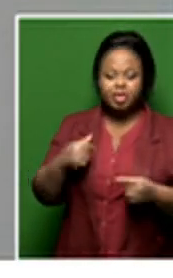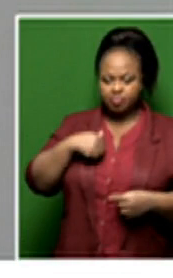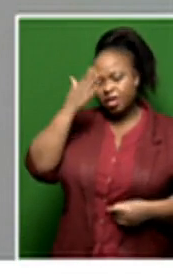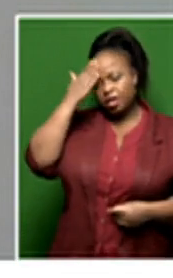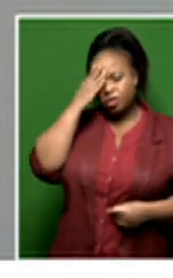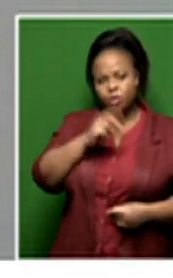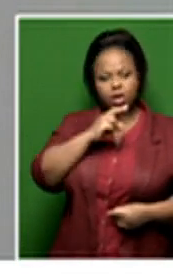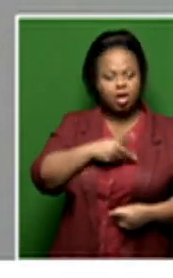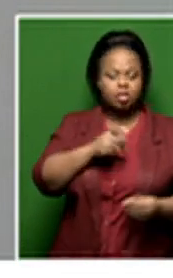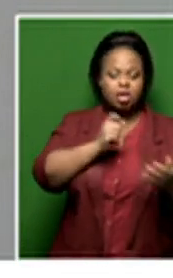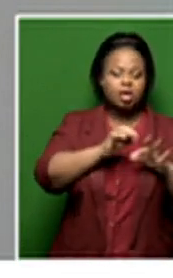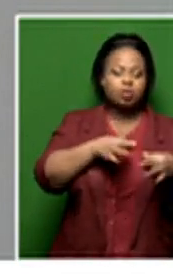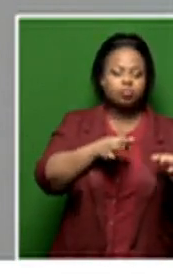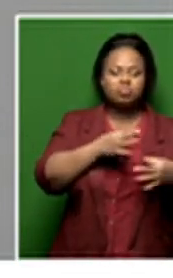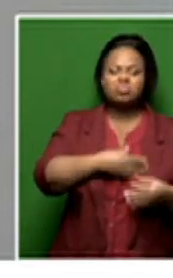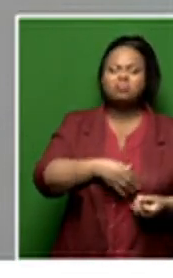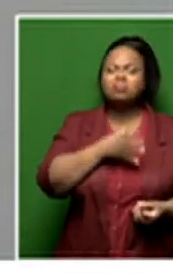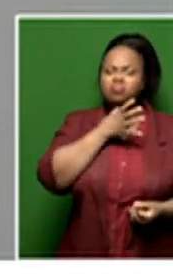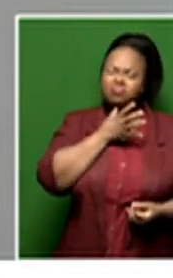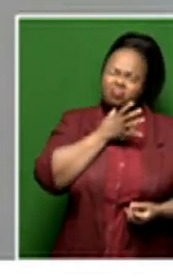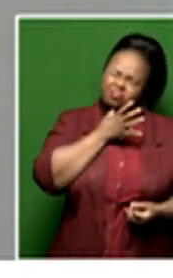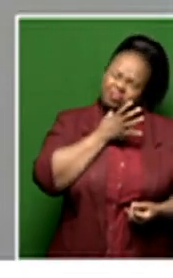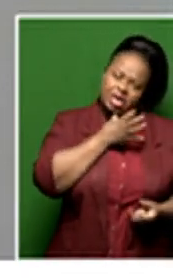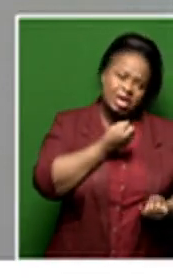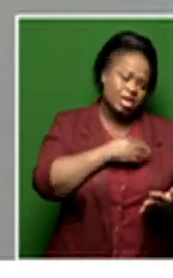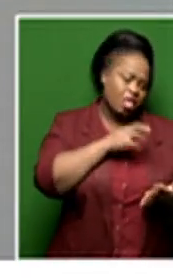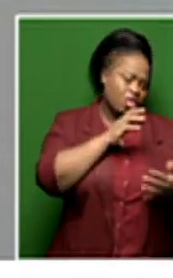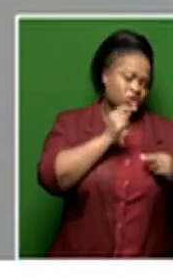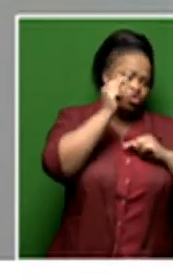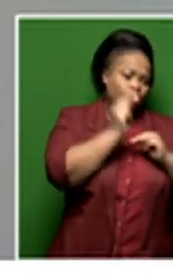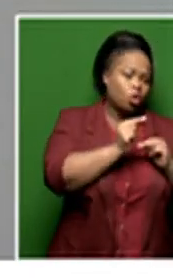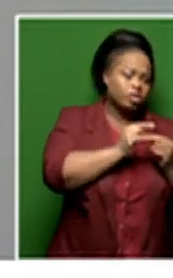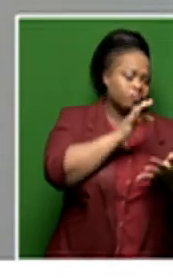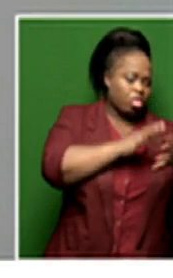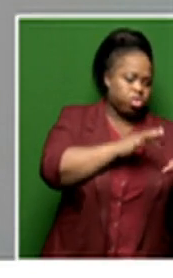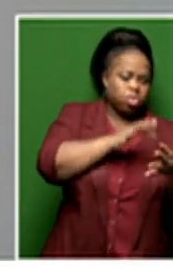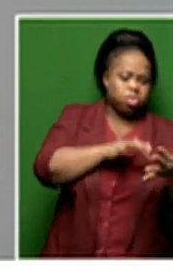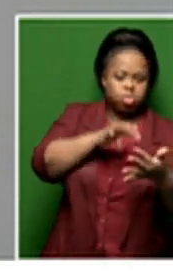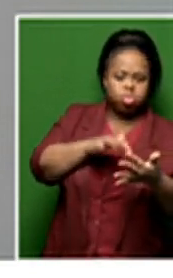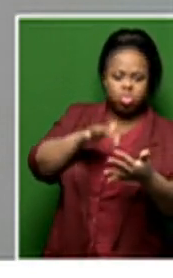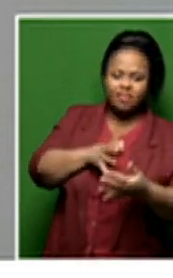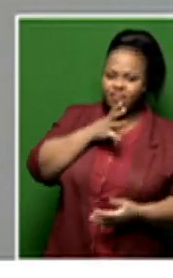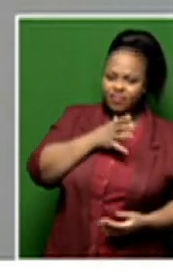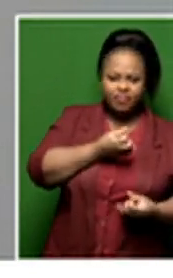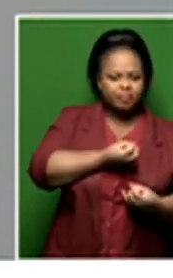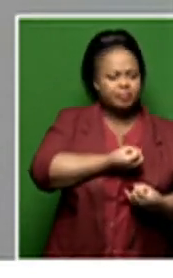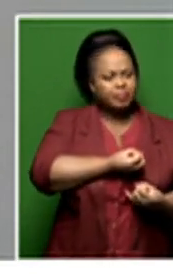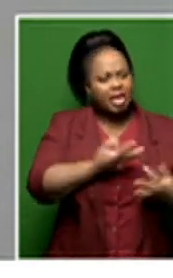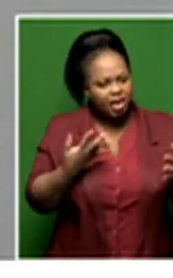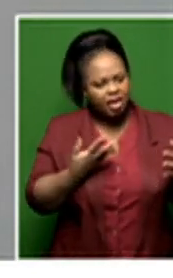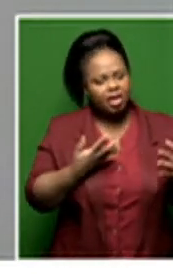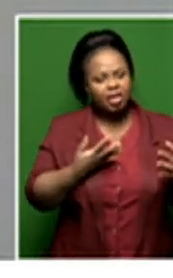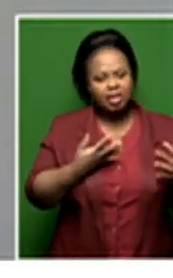composers who created a lot of short pieces in great numbers.